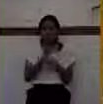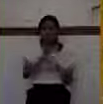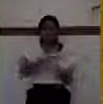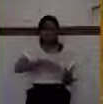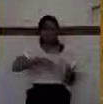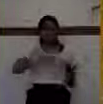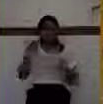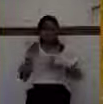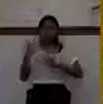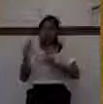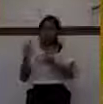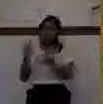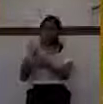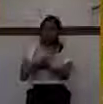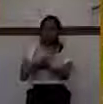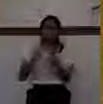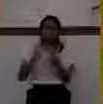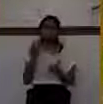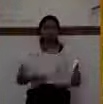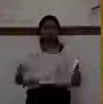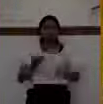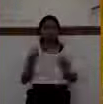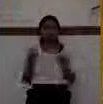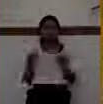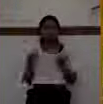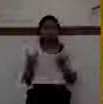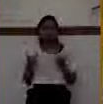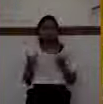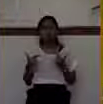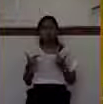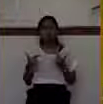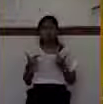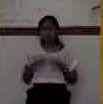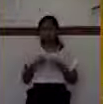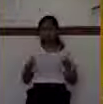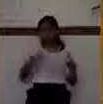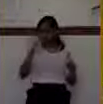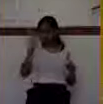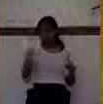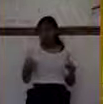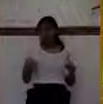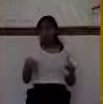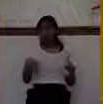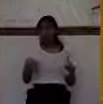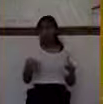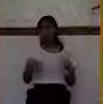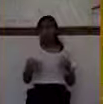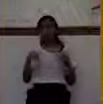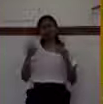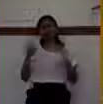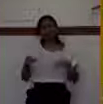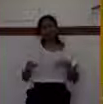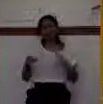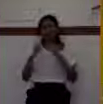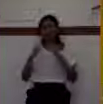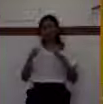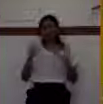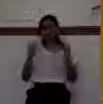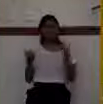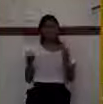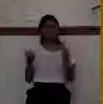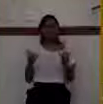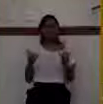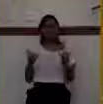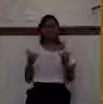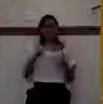in our life. But you know, the good thing is you can, in the quietness of where you are in your